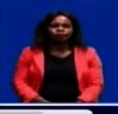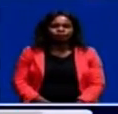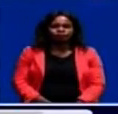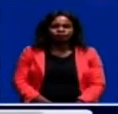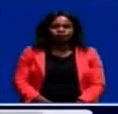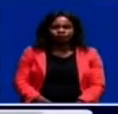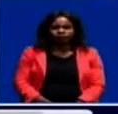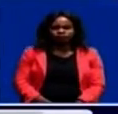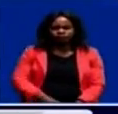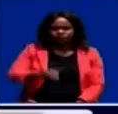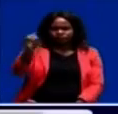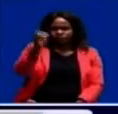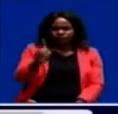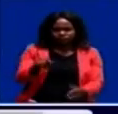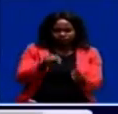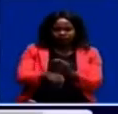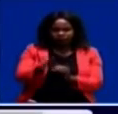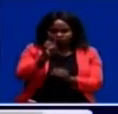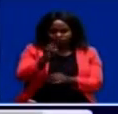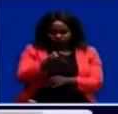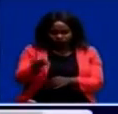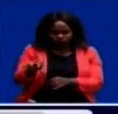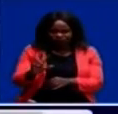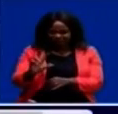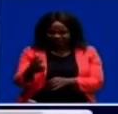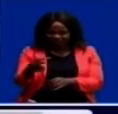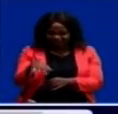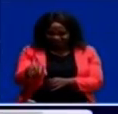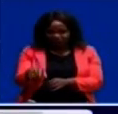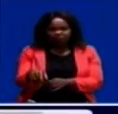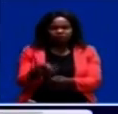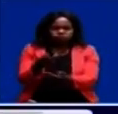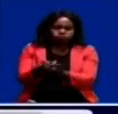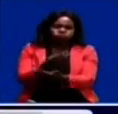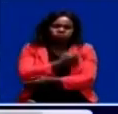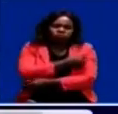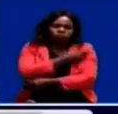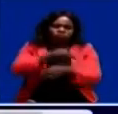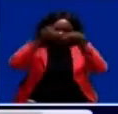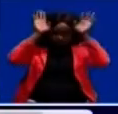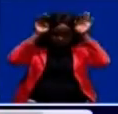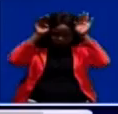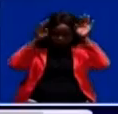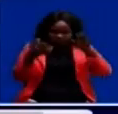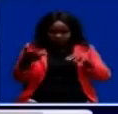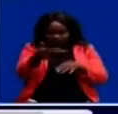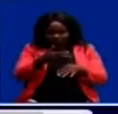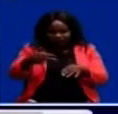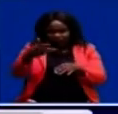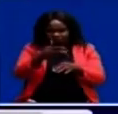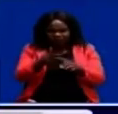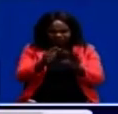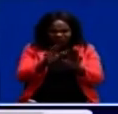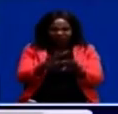Now, Lightning has killed two children while the third child is battling for her life in Kalulushi General Hospital. The three were struck in